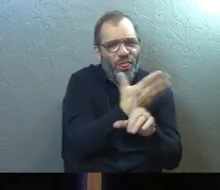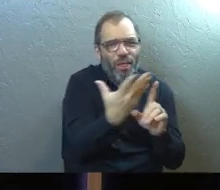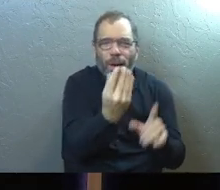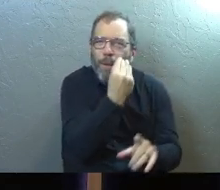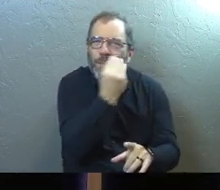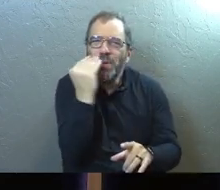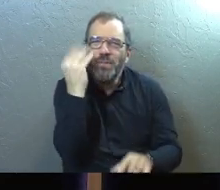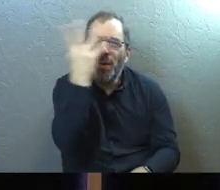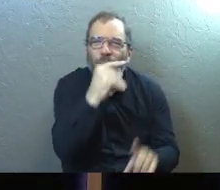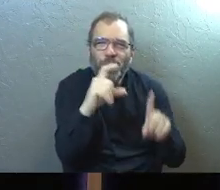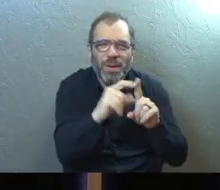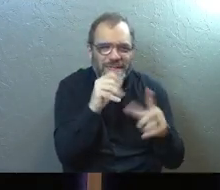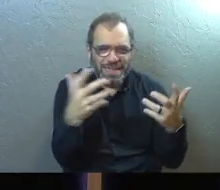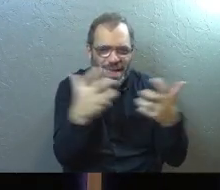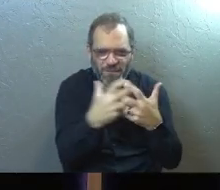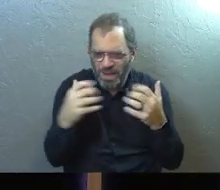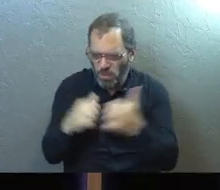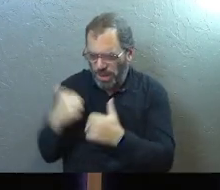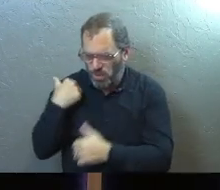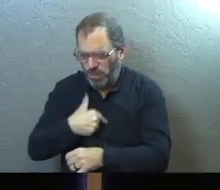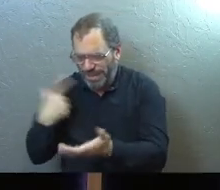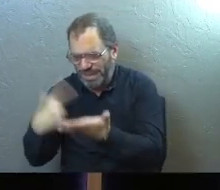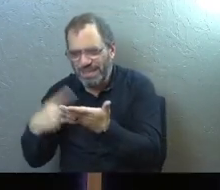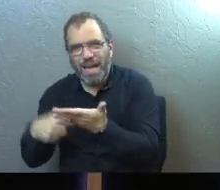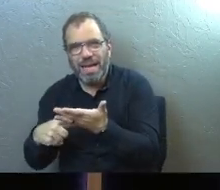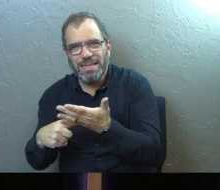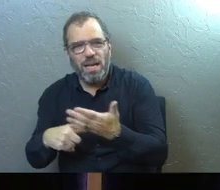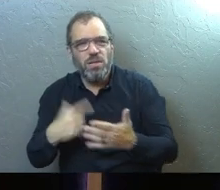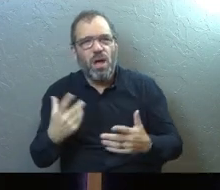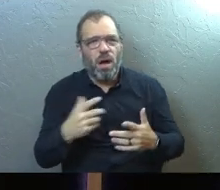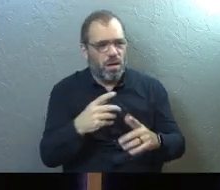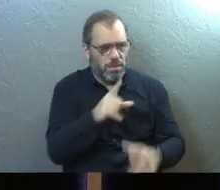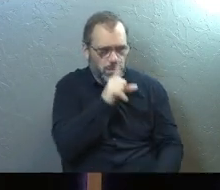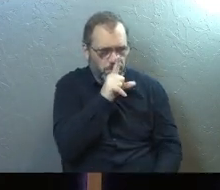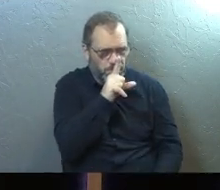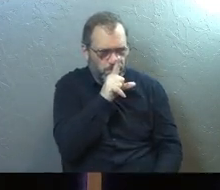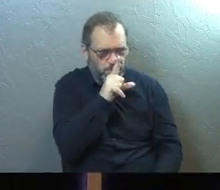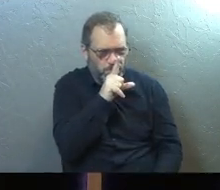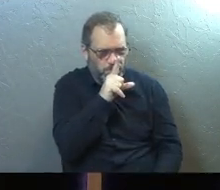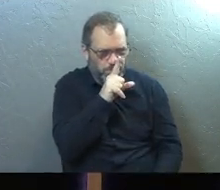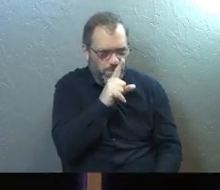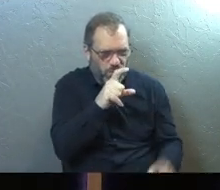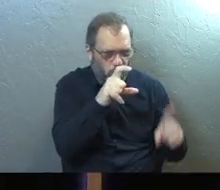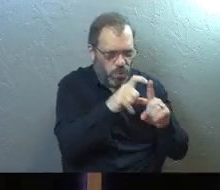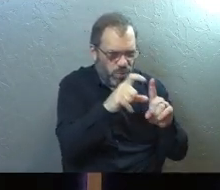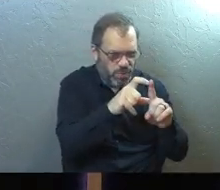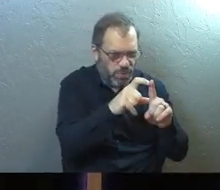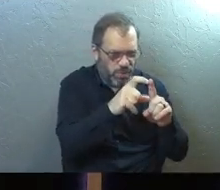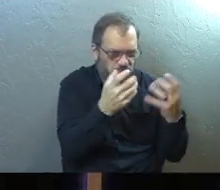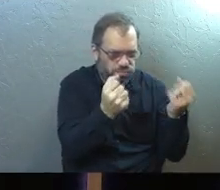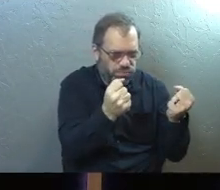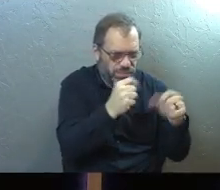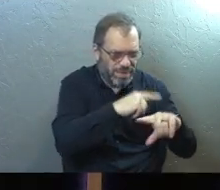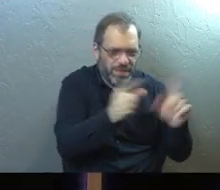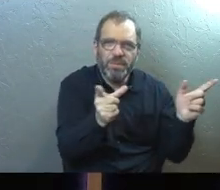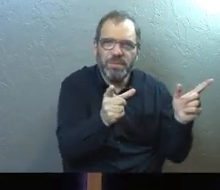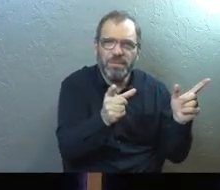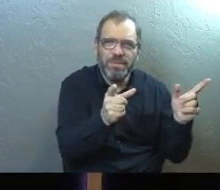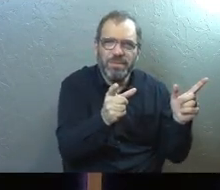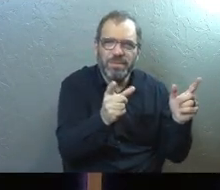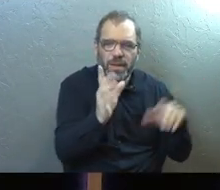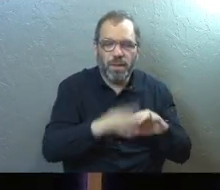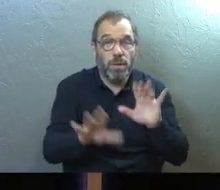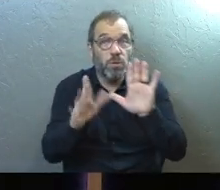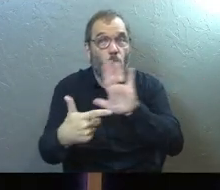language that doesn't really fit the modern way that we talk about stuff. And so you don't see the dots connect sometimes. So